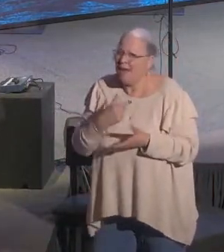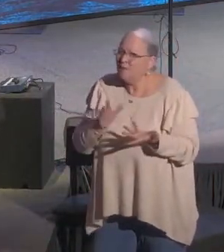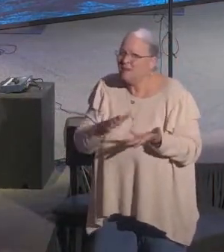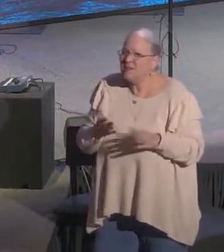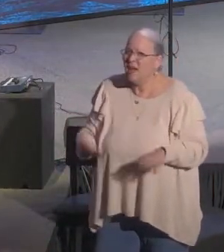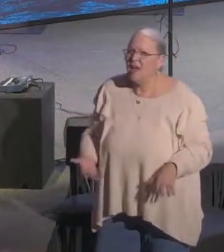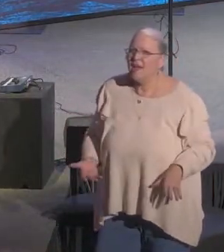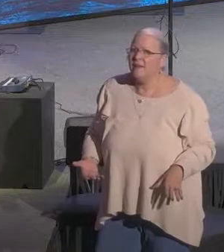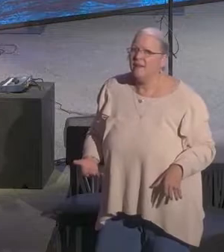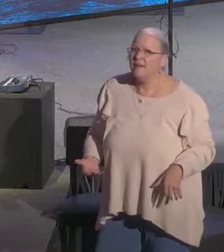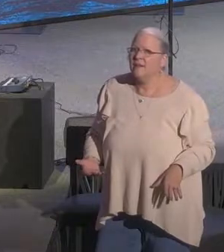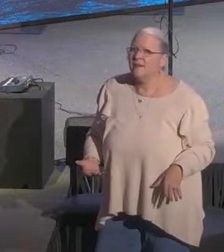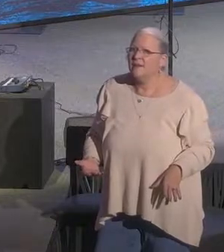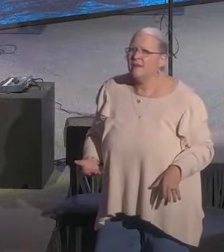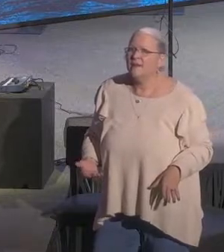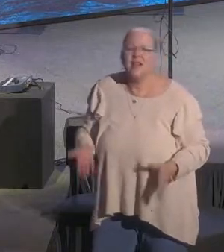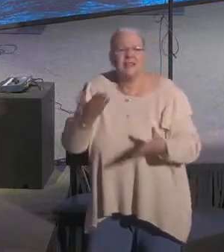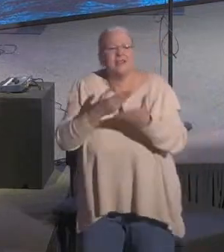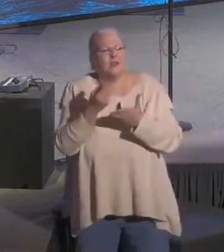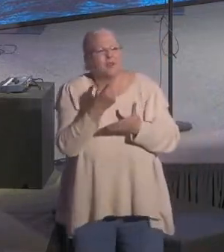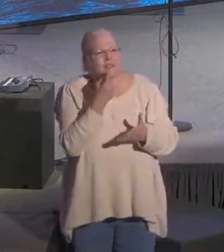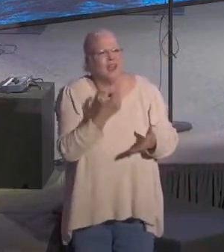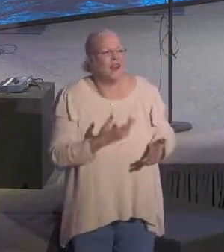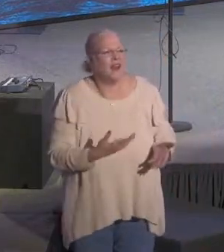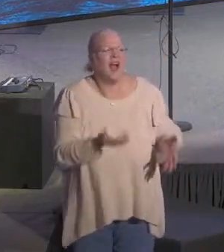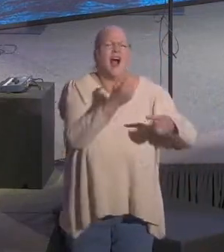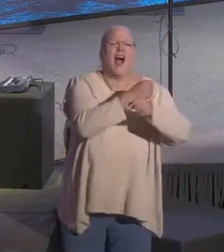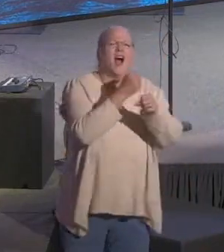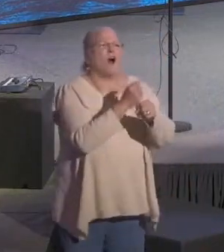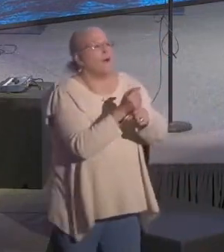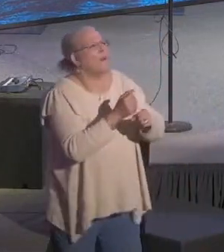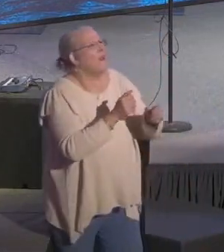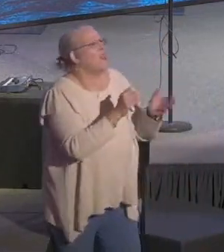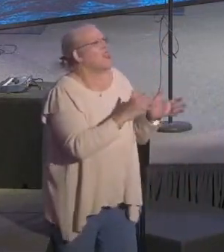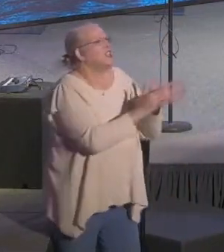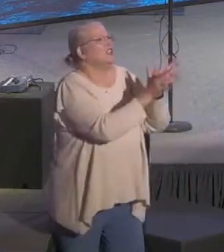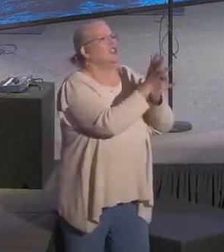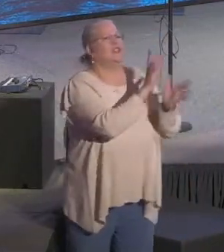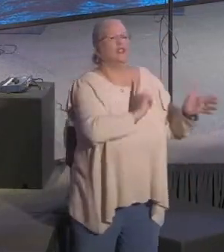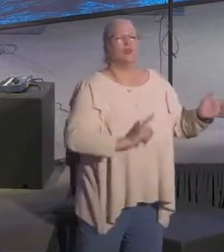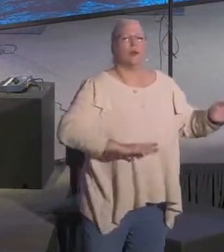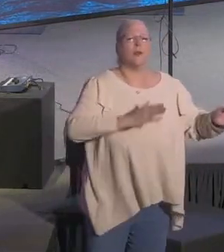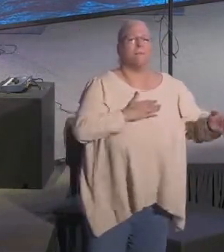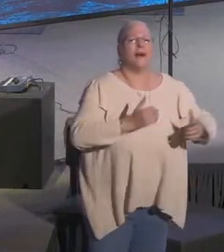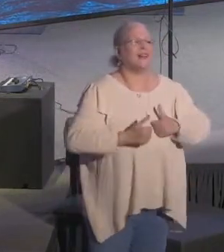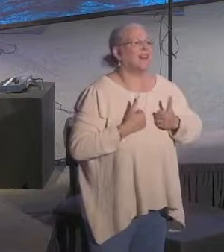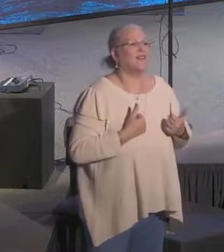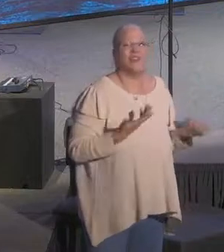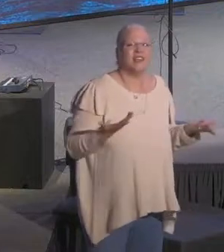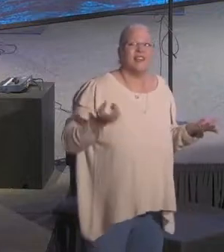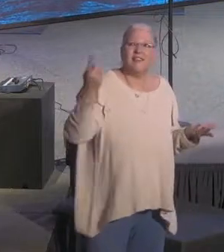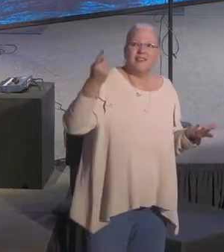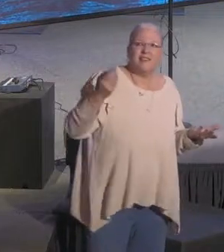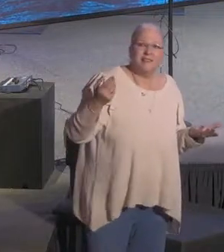Maybe you feel that same way. Someone said, I'm making Jesus Lord of my life. Now, he's already Lord.